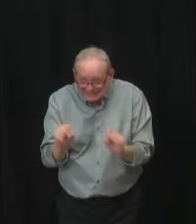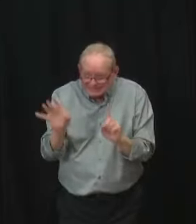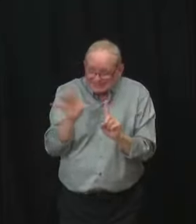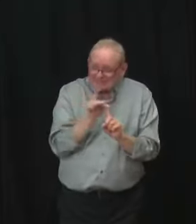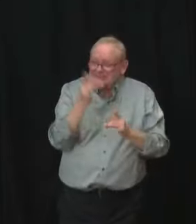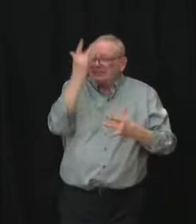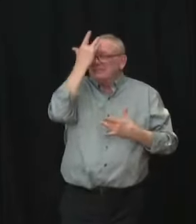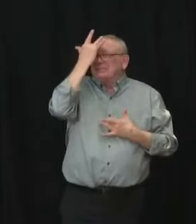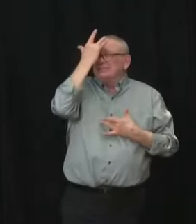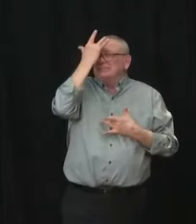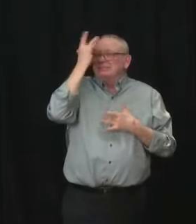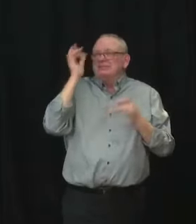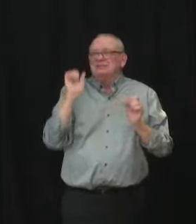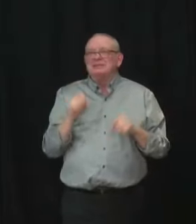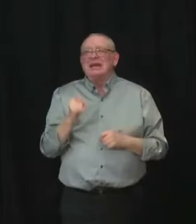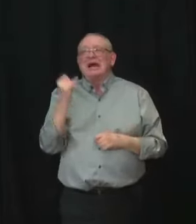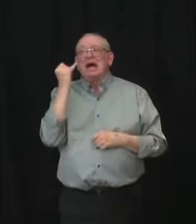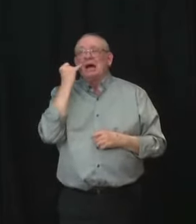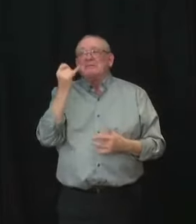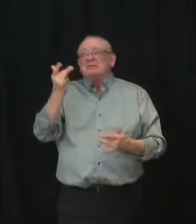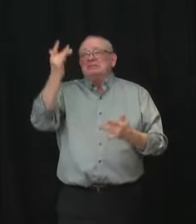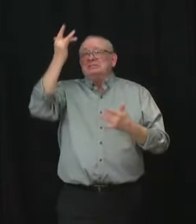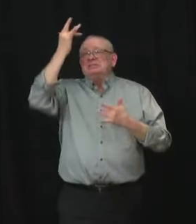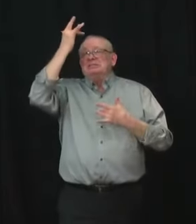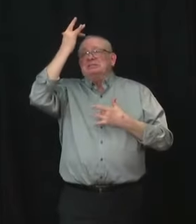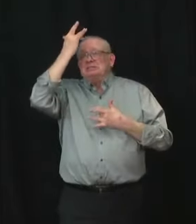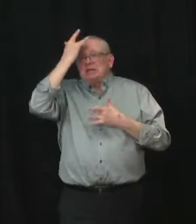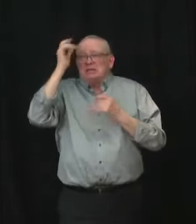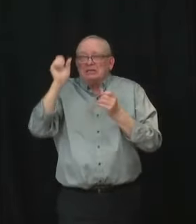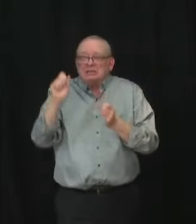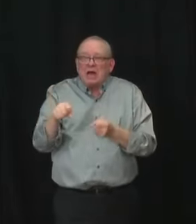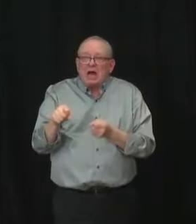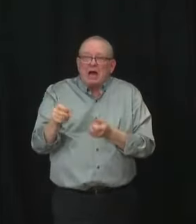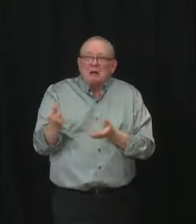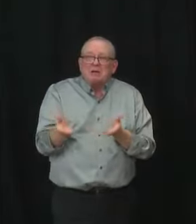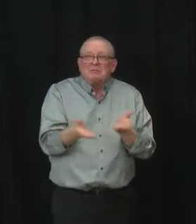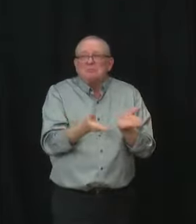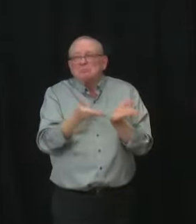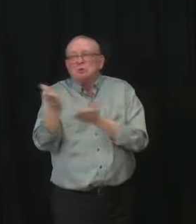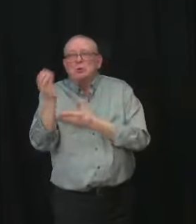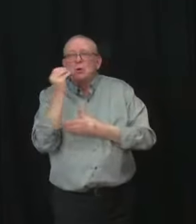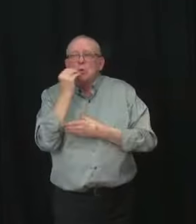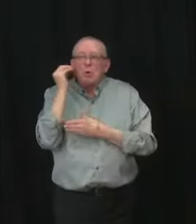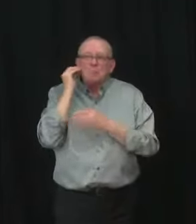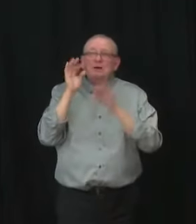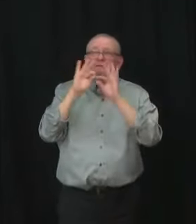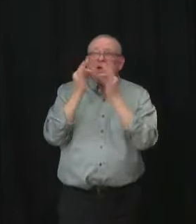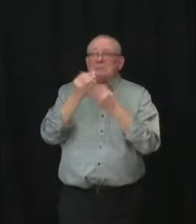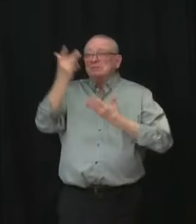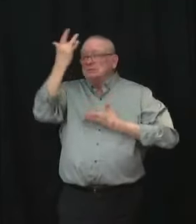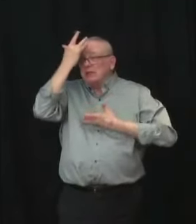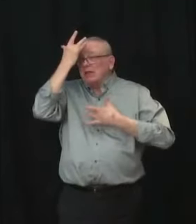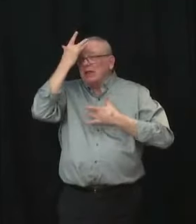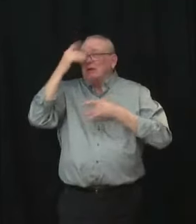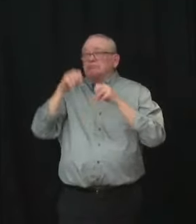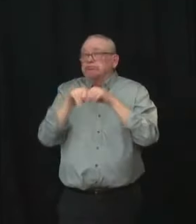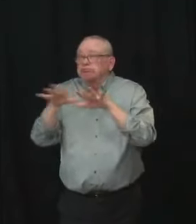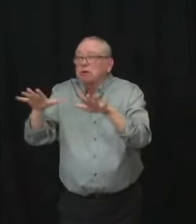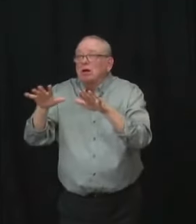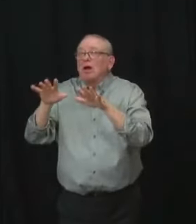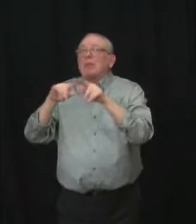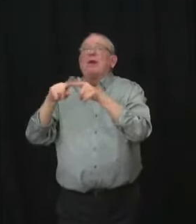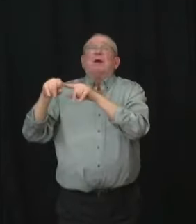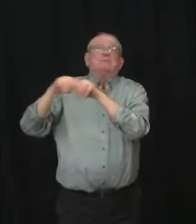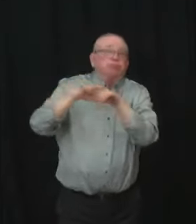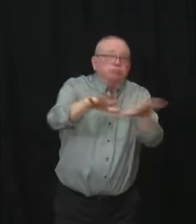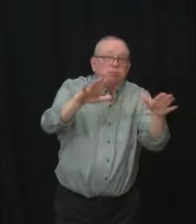infected home to their families. So unfortunately, we must continue to use the interventions that